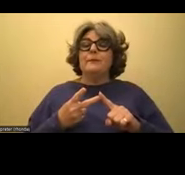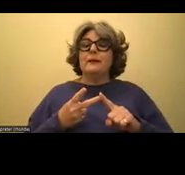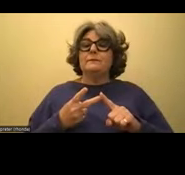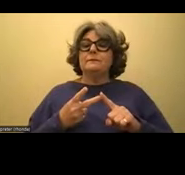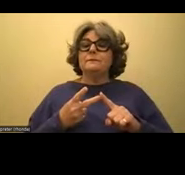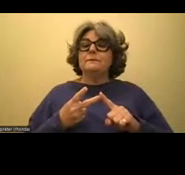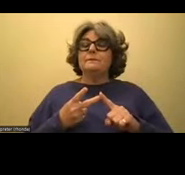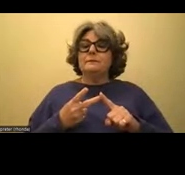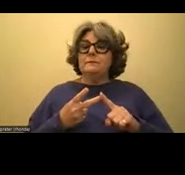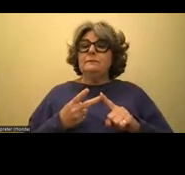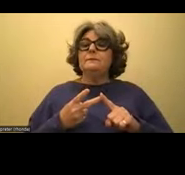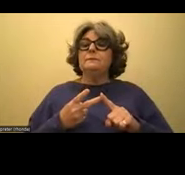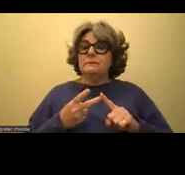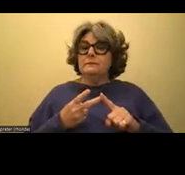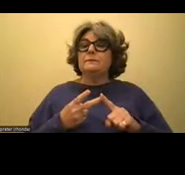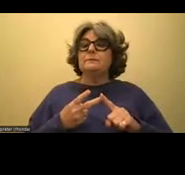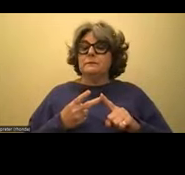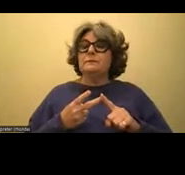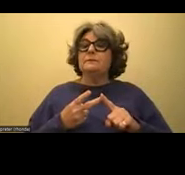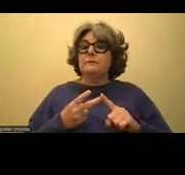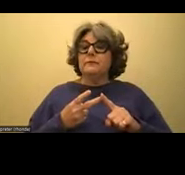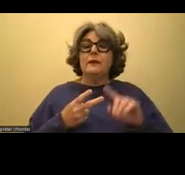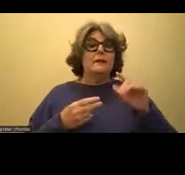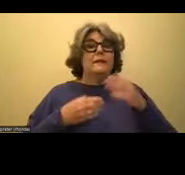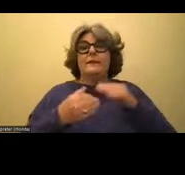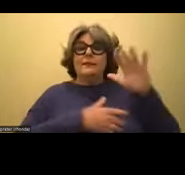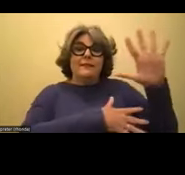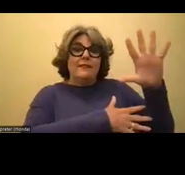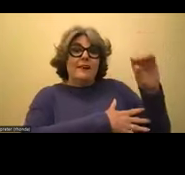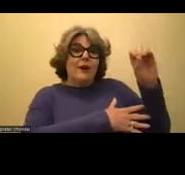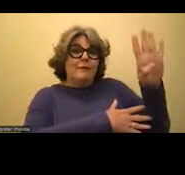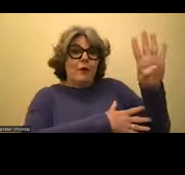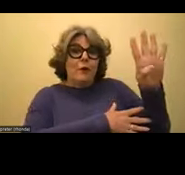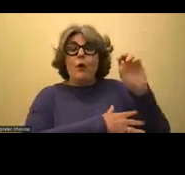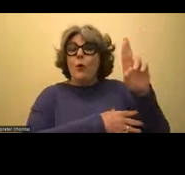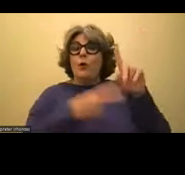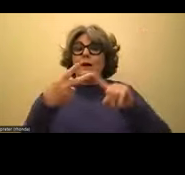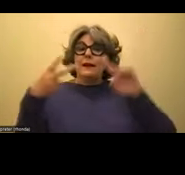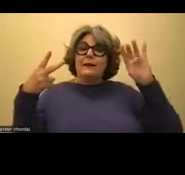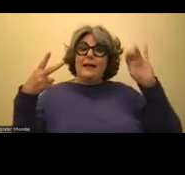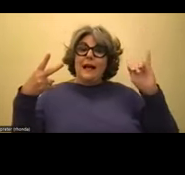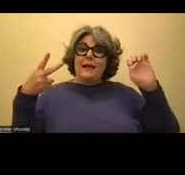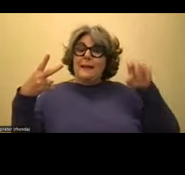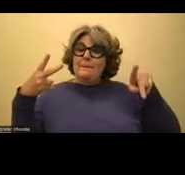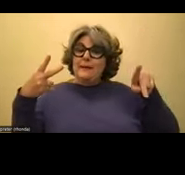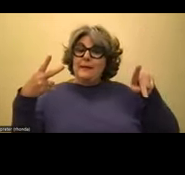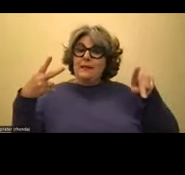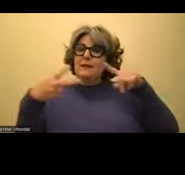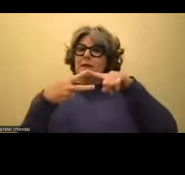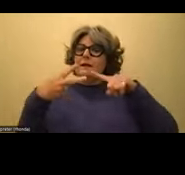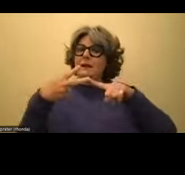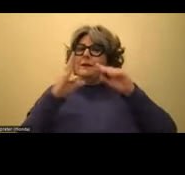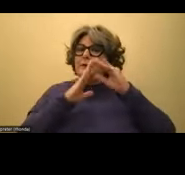as whether it's a 504 or an IEP, so that the student can then access the